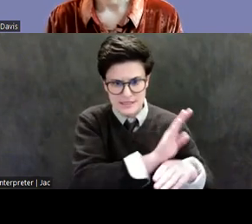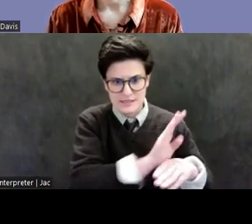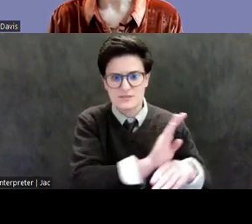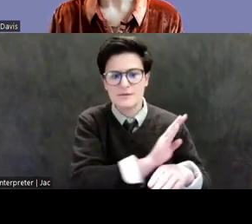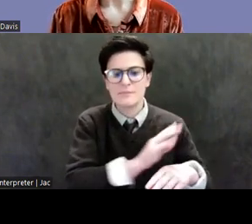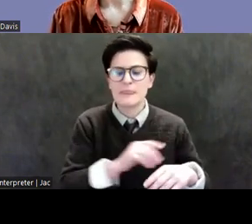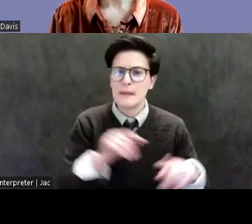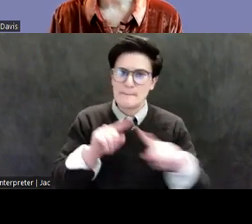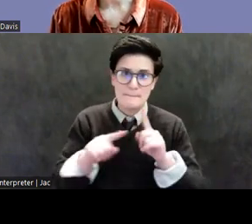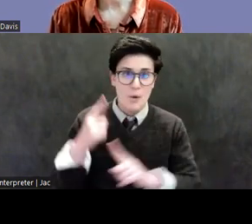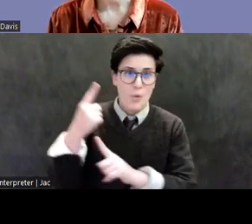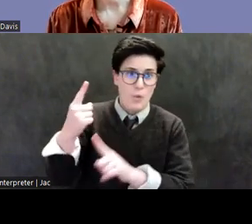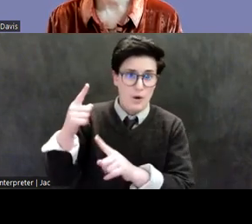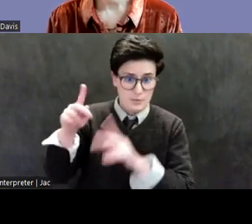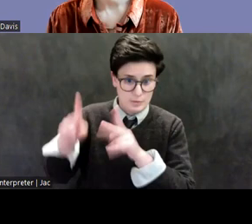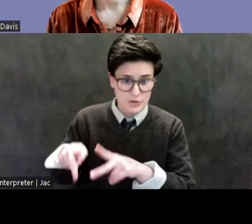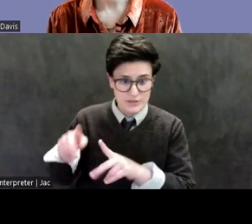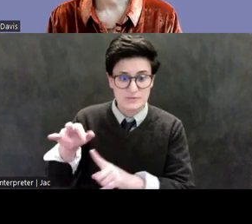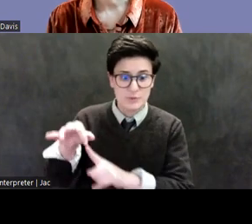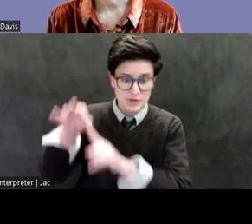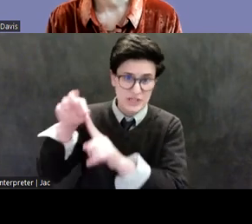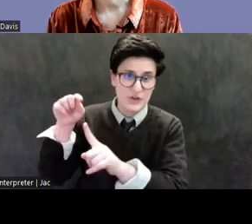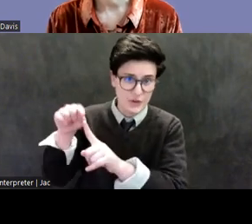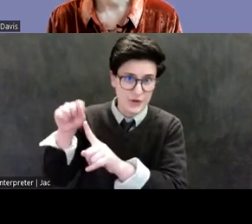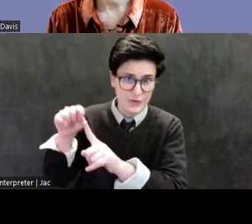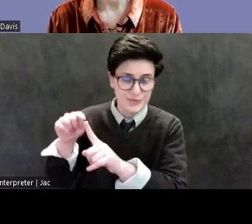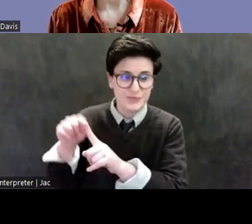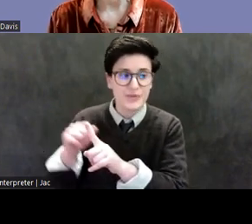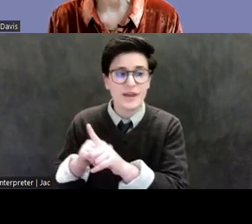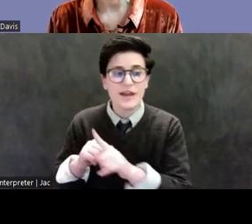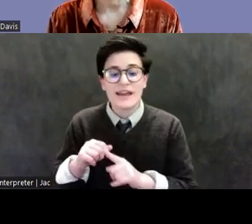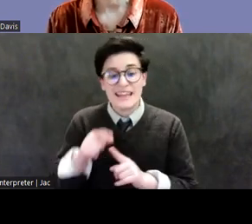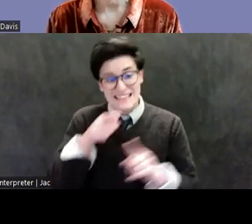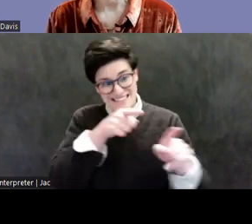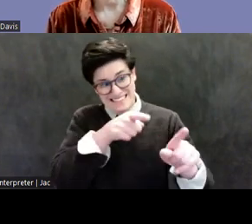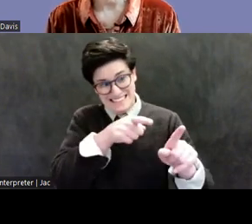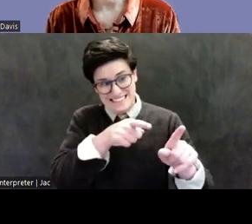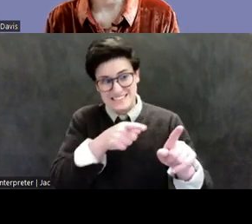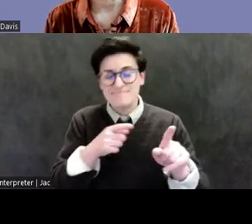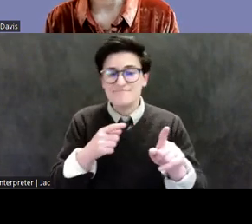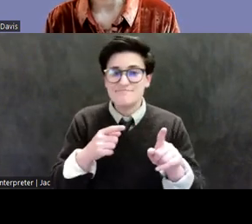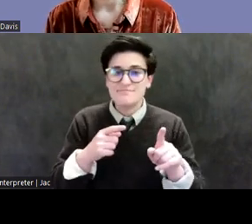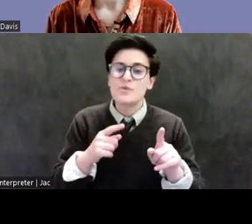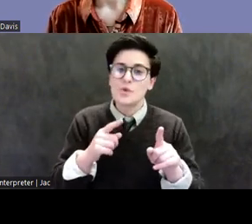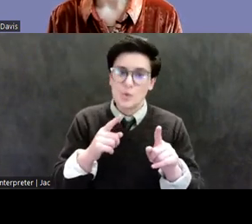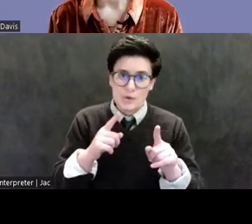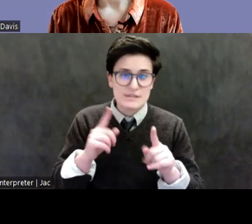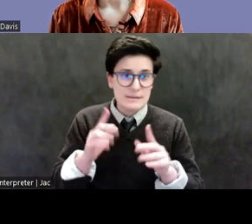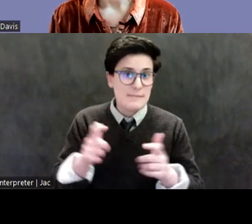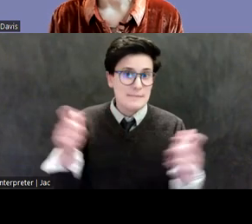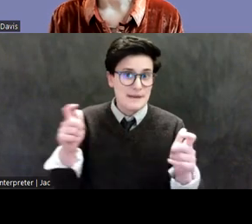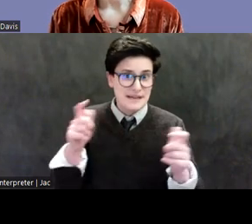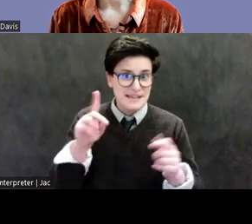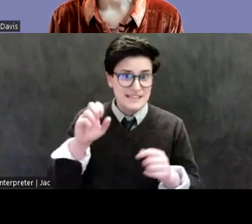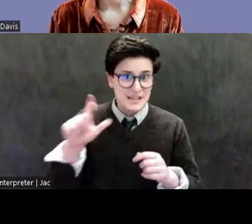pillage. Much of what I've said thus far was a matter of public and indeed legal record when Latchford died, despite